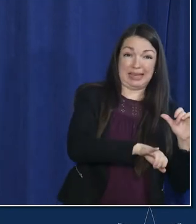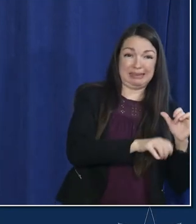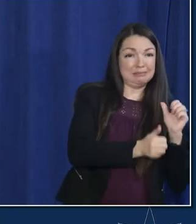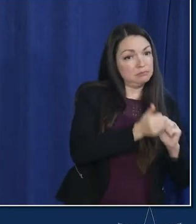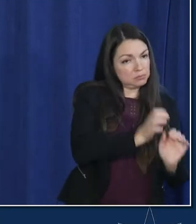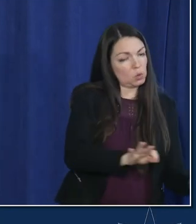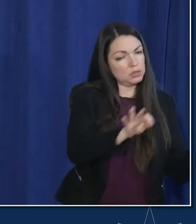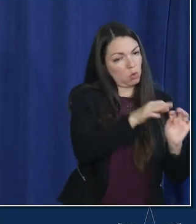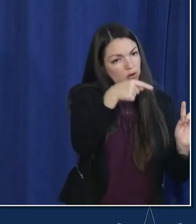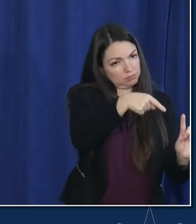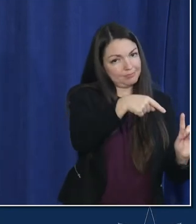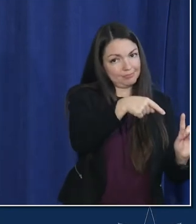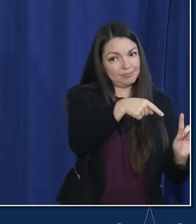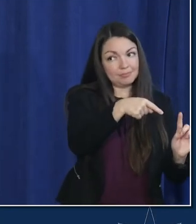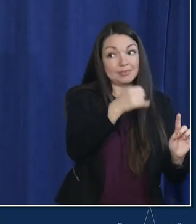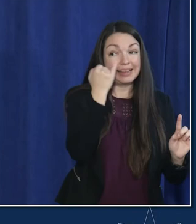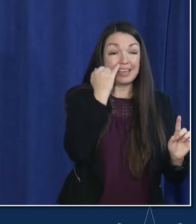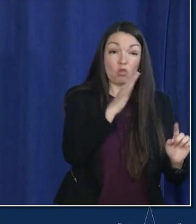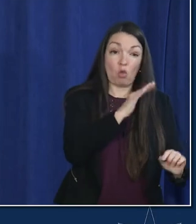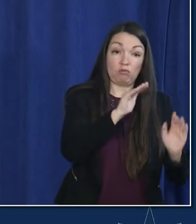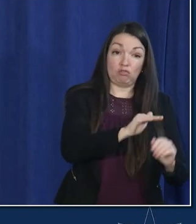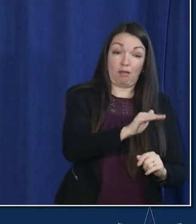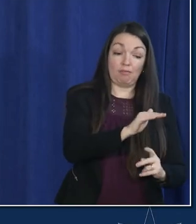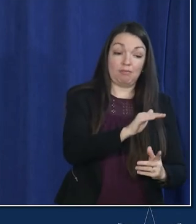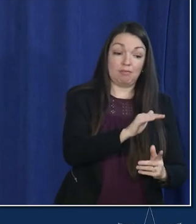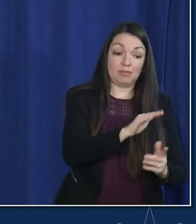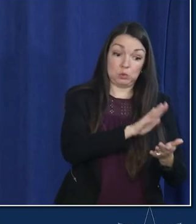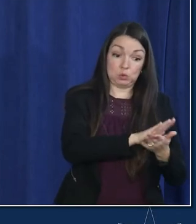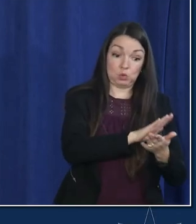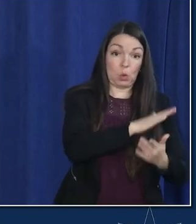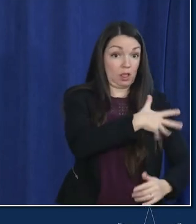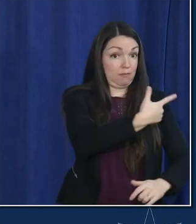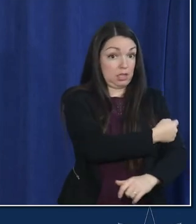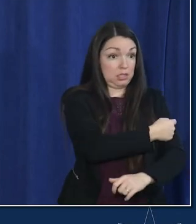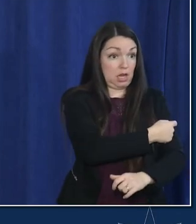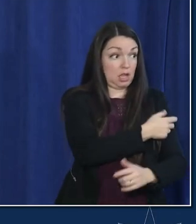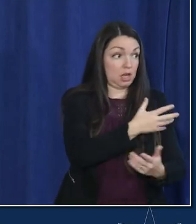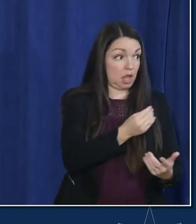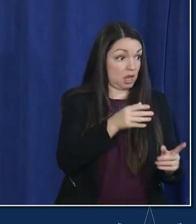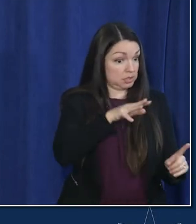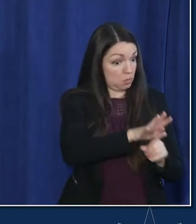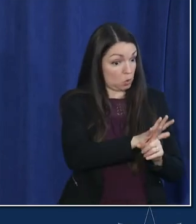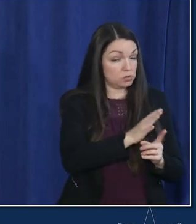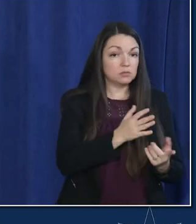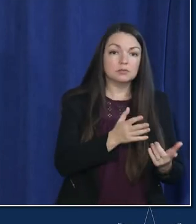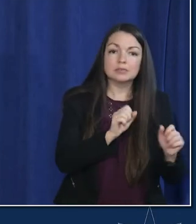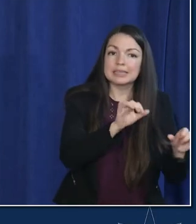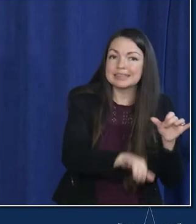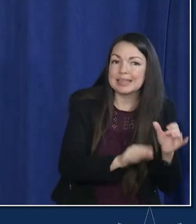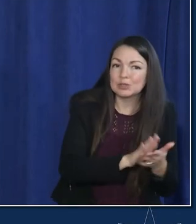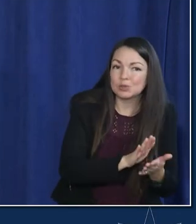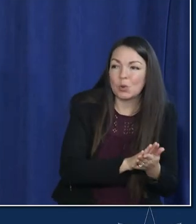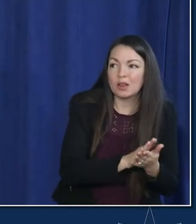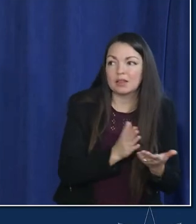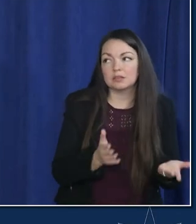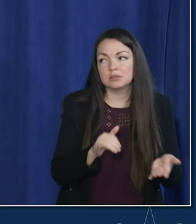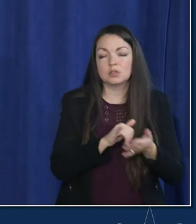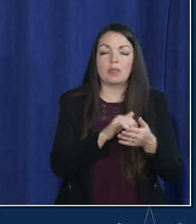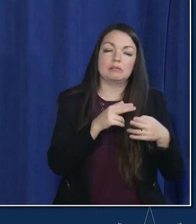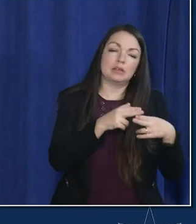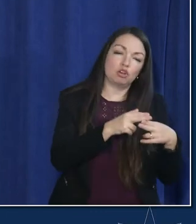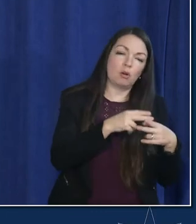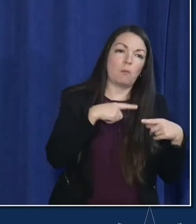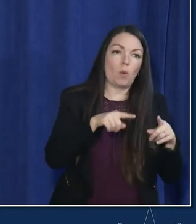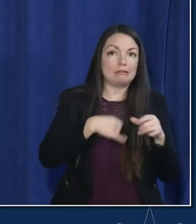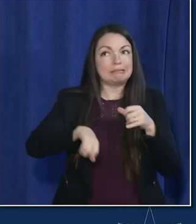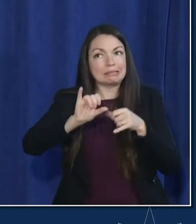important piece there like if your child is vaccinated they get to stay in school unless they develop symptoms so you know it's sort of an interim while we're working on getting